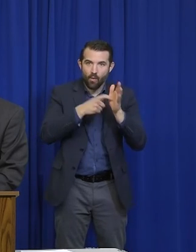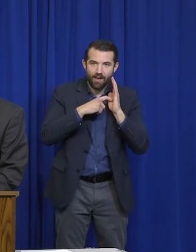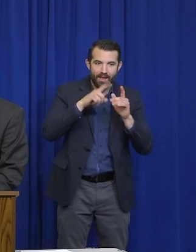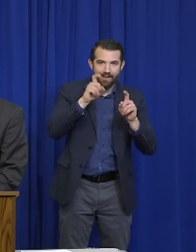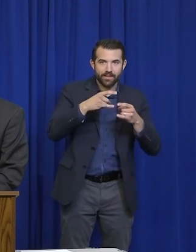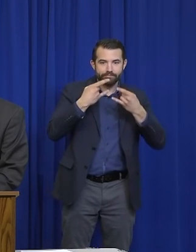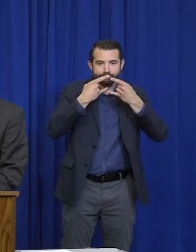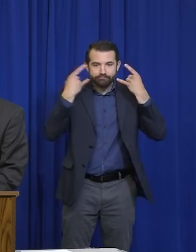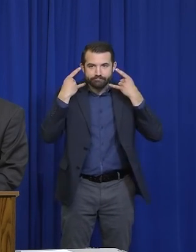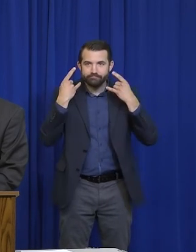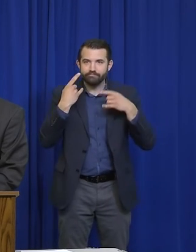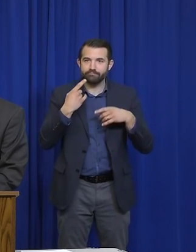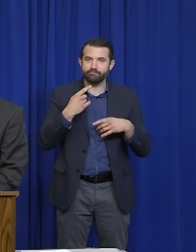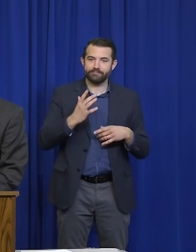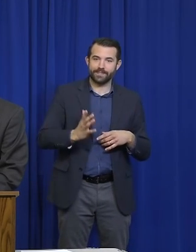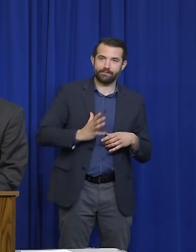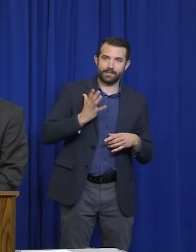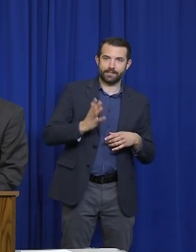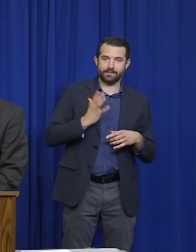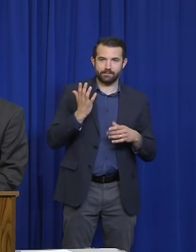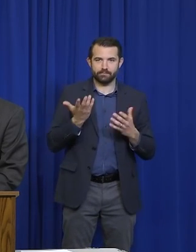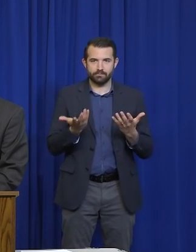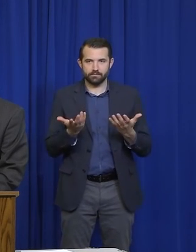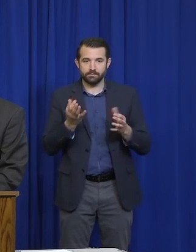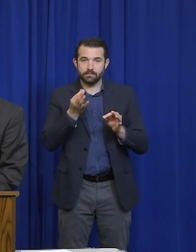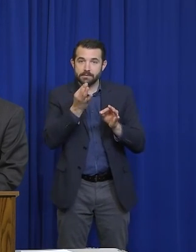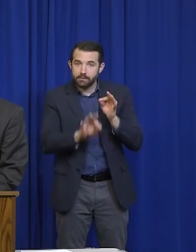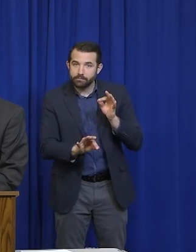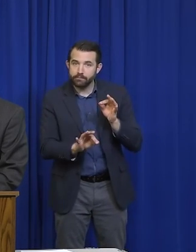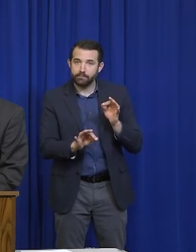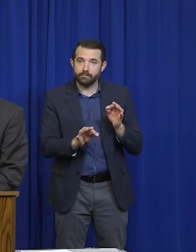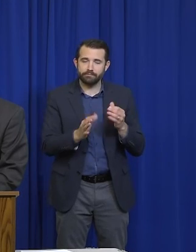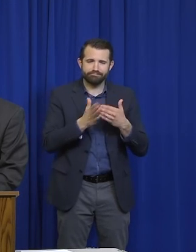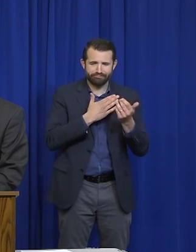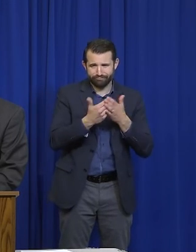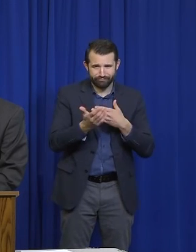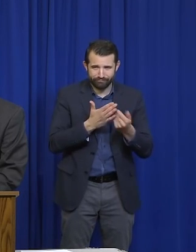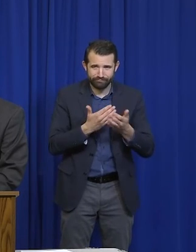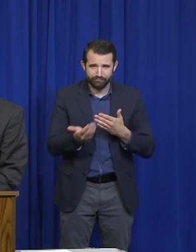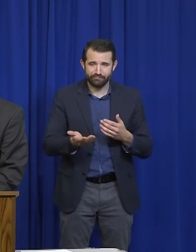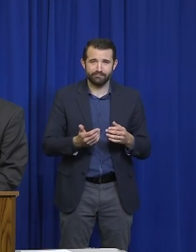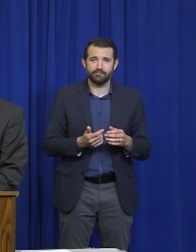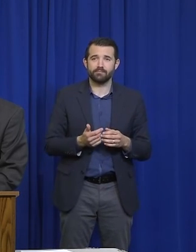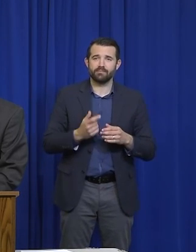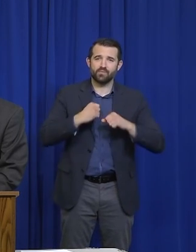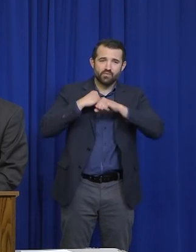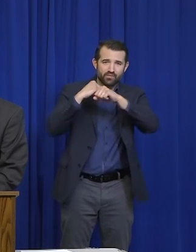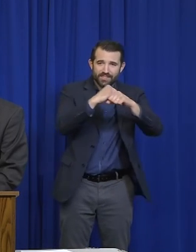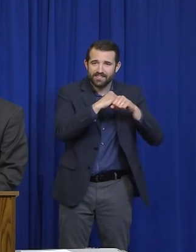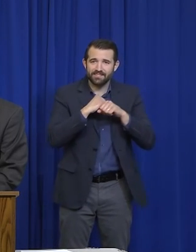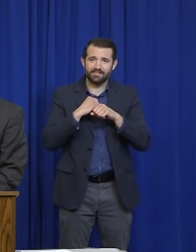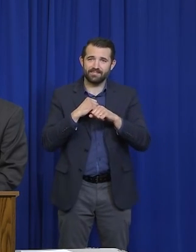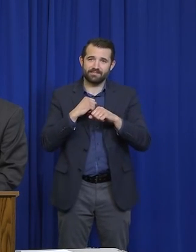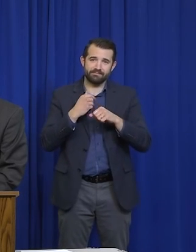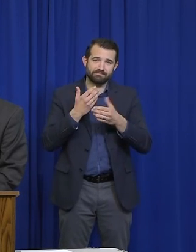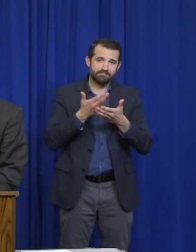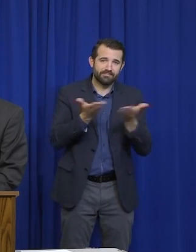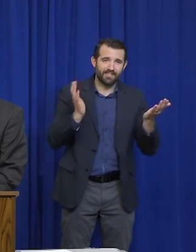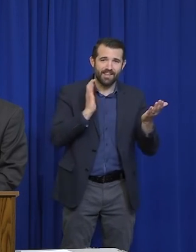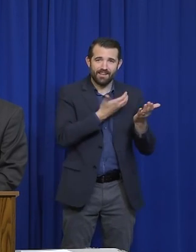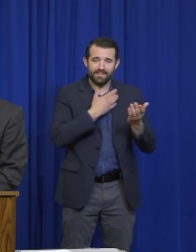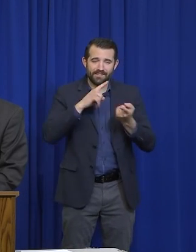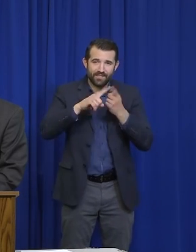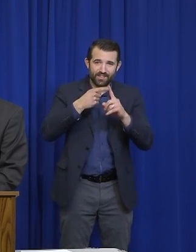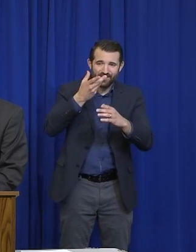simple, will be commonplace. And it makes a difference. You know, we all want to attend friends' funerals and hug our